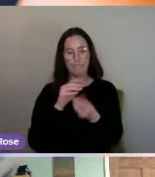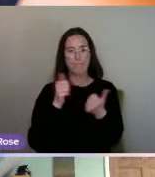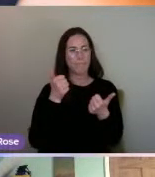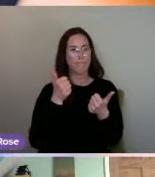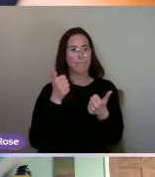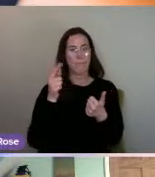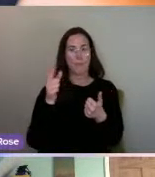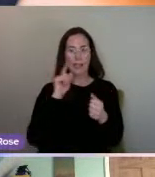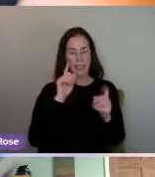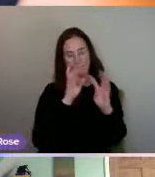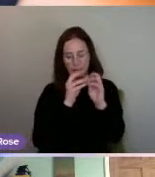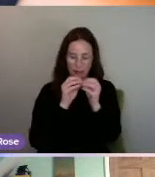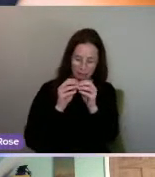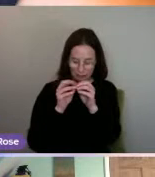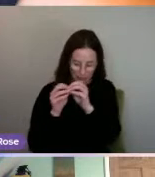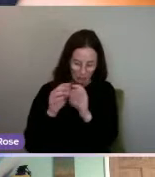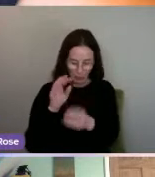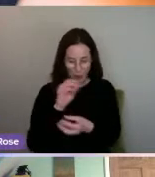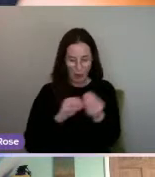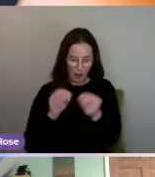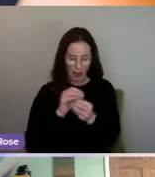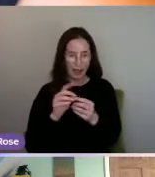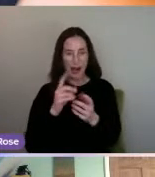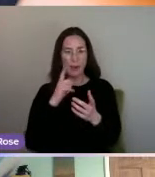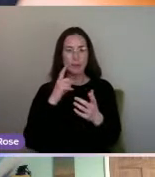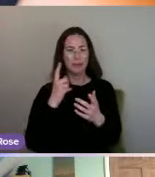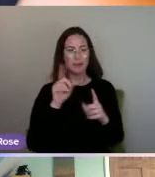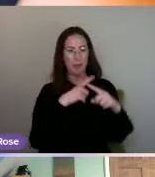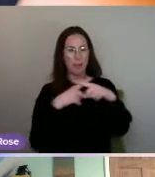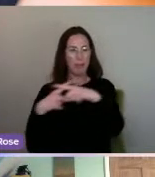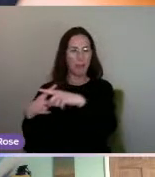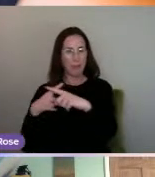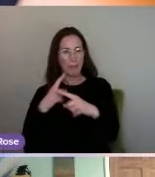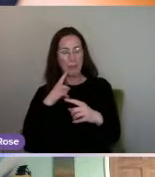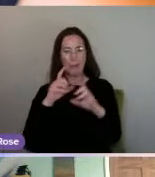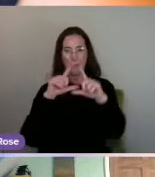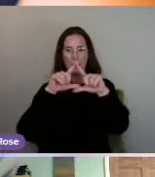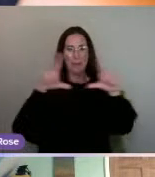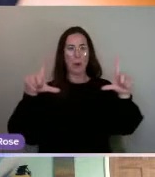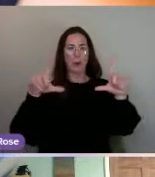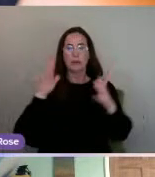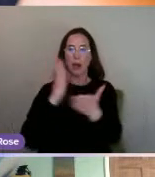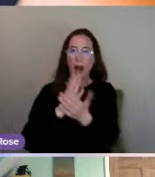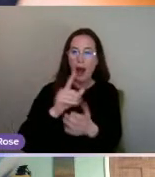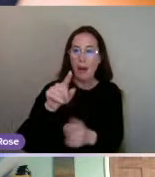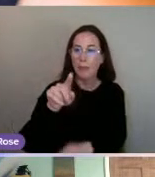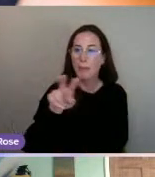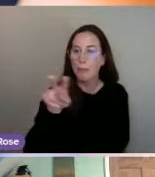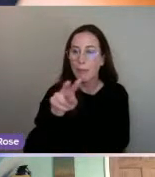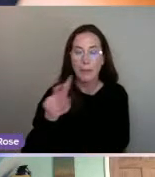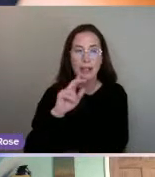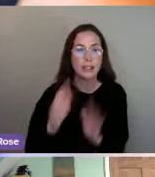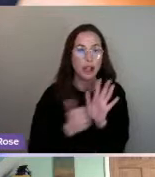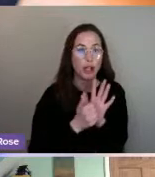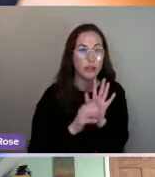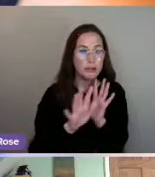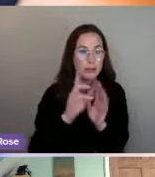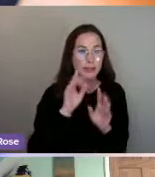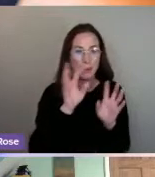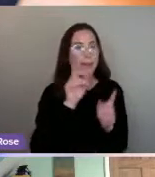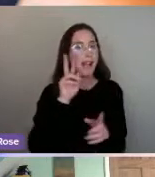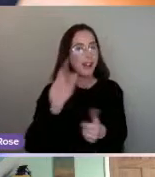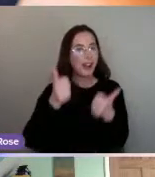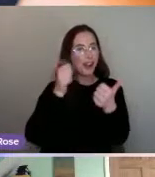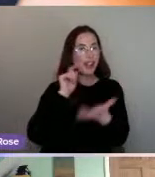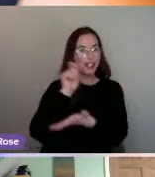puzzling over some equations on the board. They're complete nonsense, by the way, but they look good, all those squiggly lines.